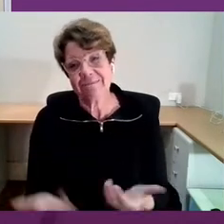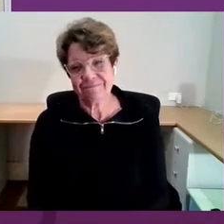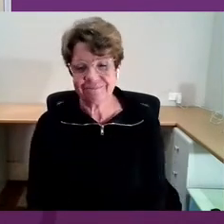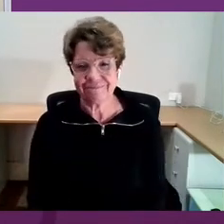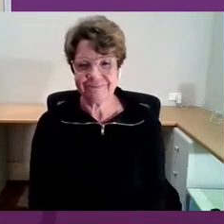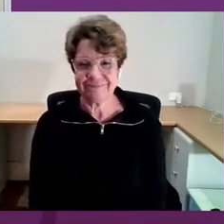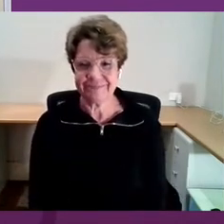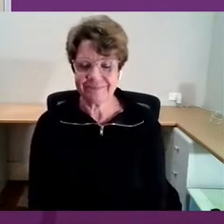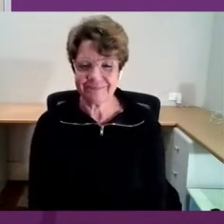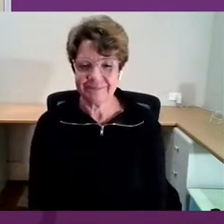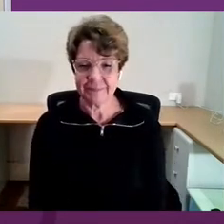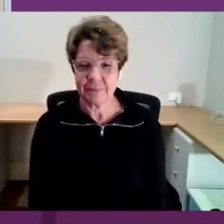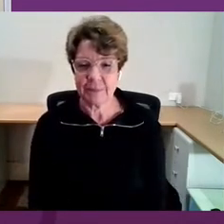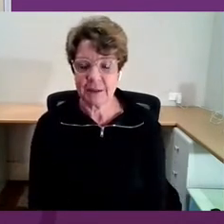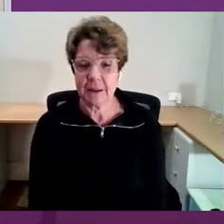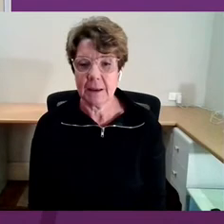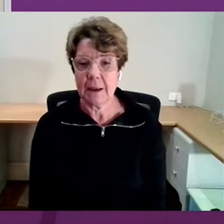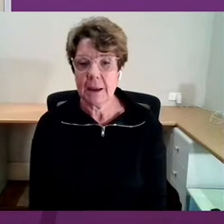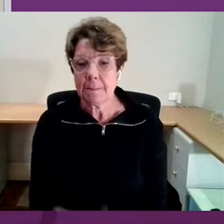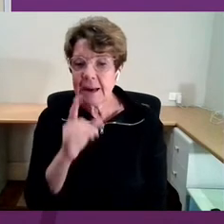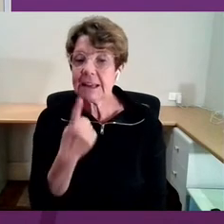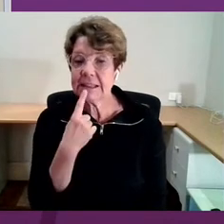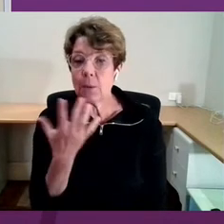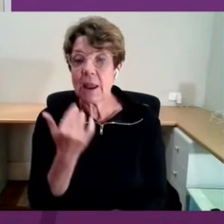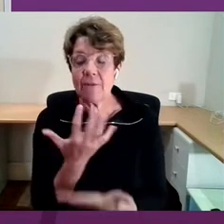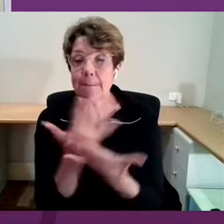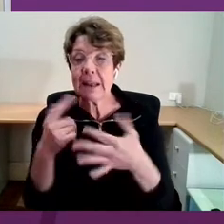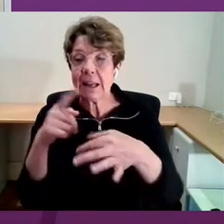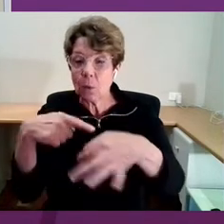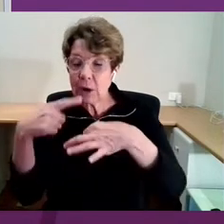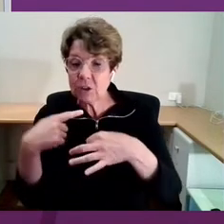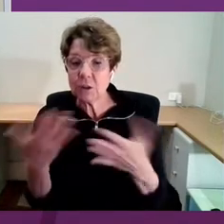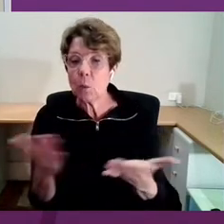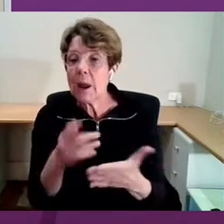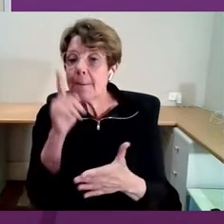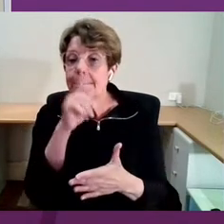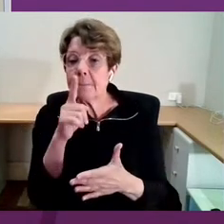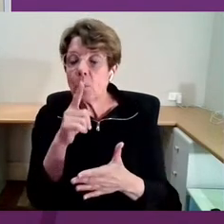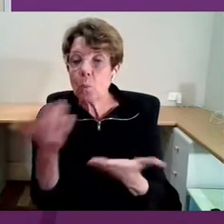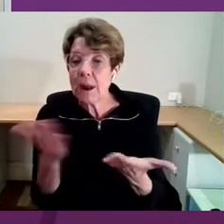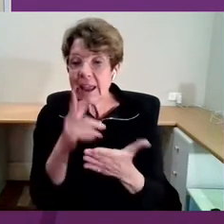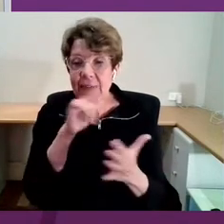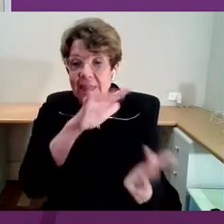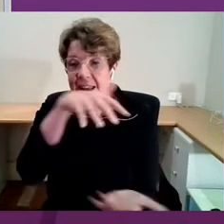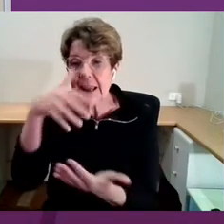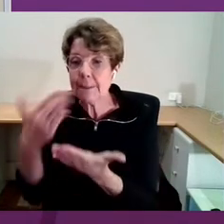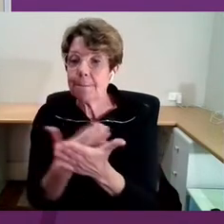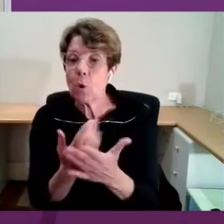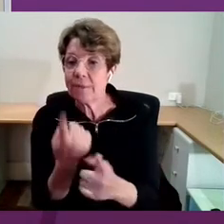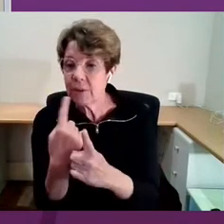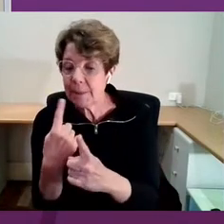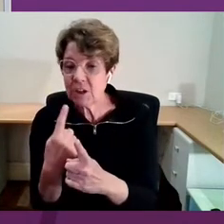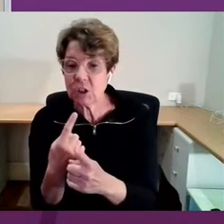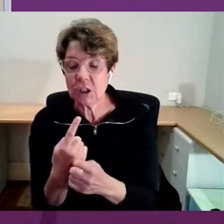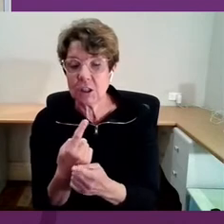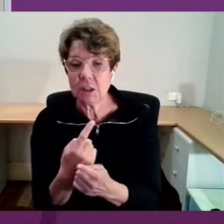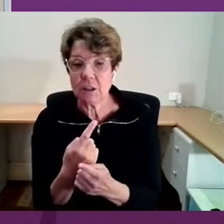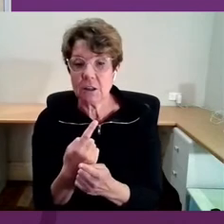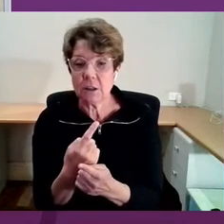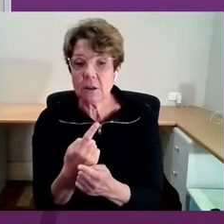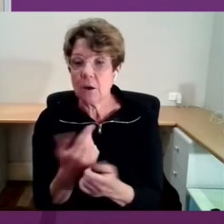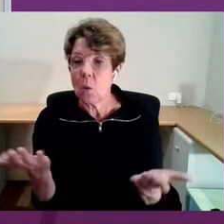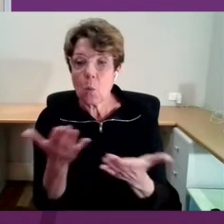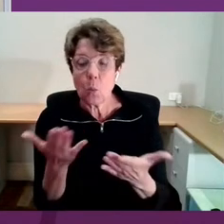But can I just say that we've got a lot of questions. People have asked, where can they go for more information? What countries are doing these things